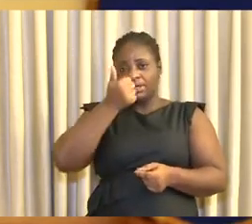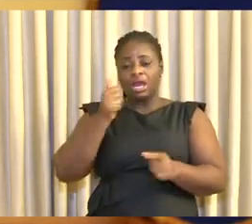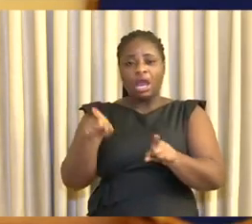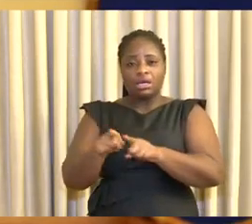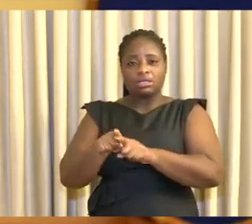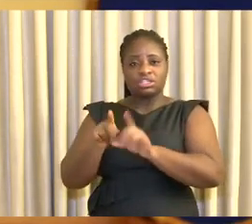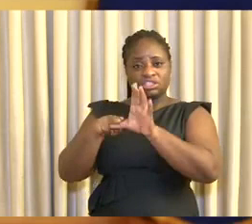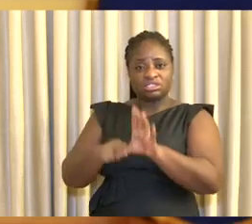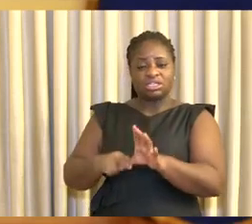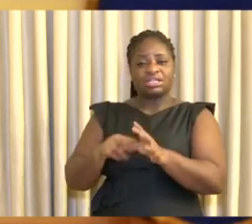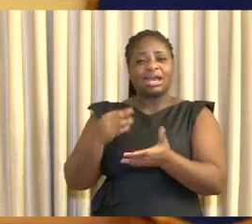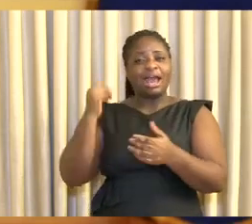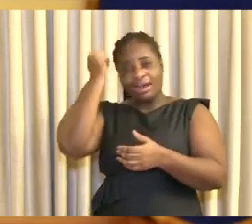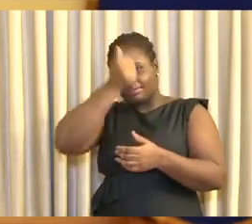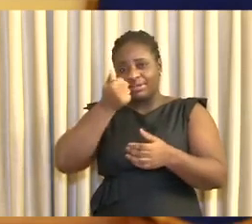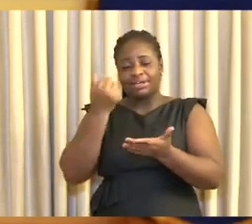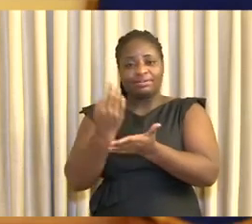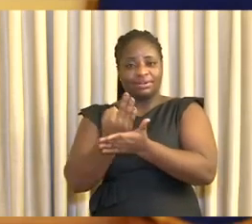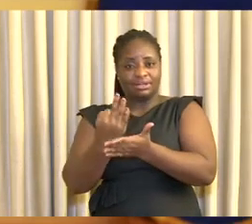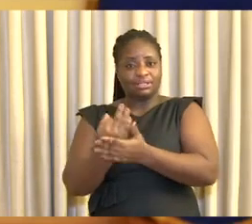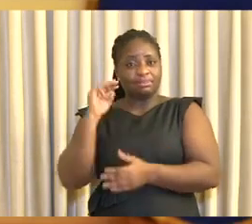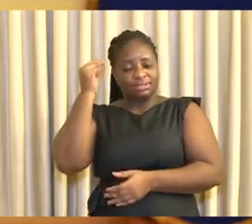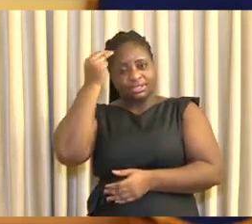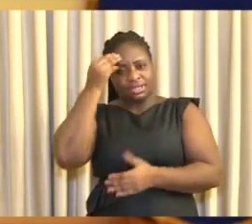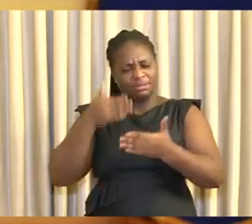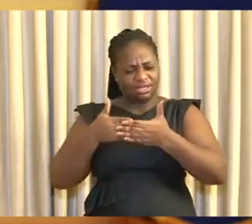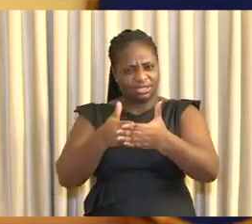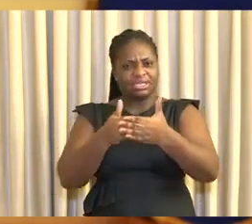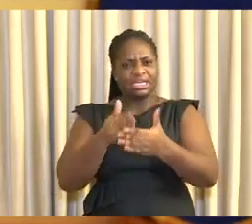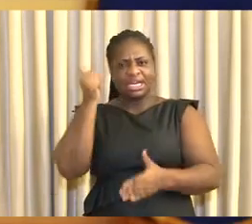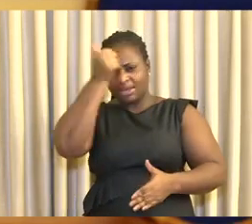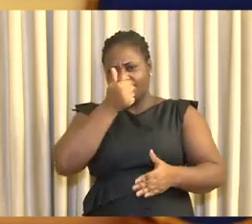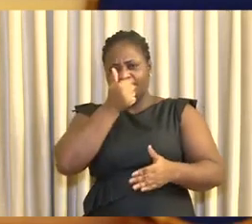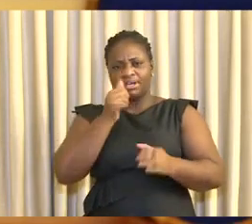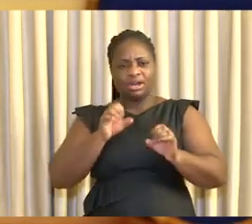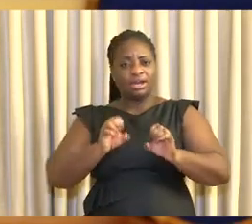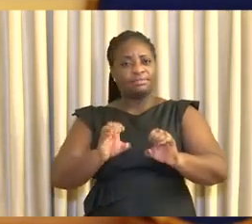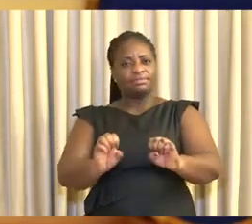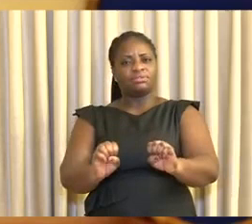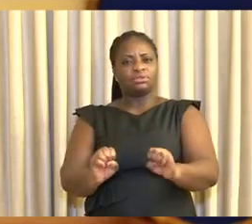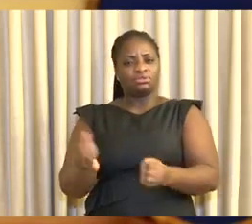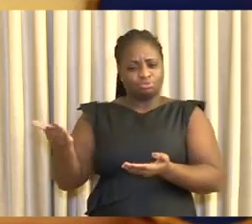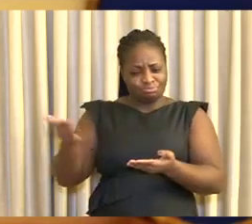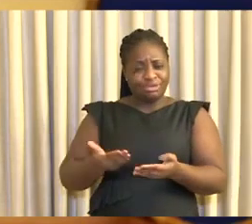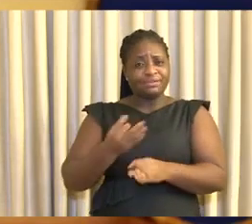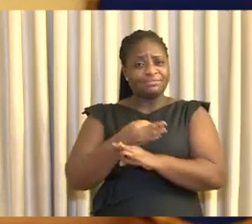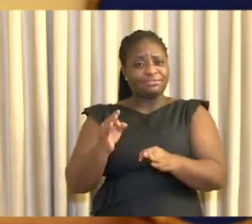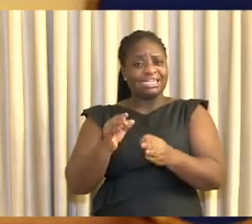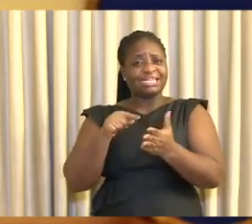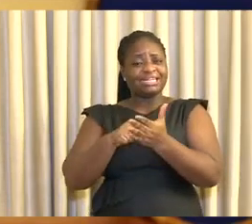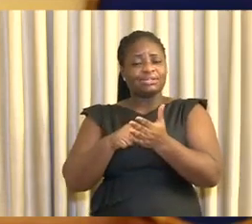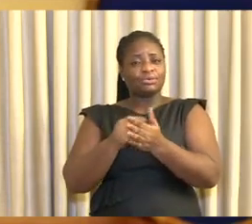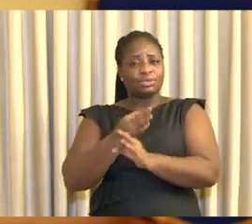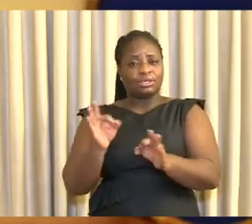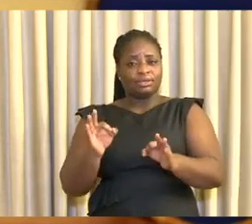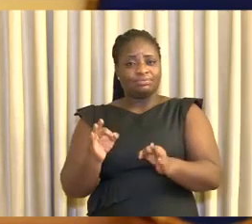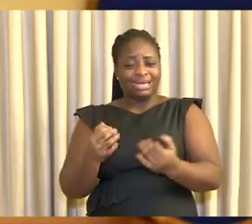to the continent in these difficult times. Last Friday, they achieved a nine-month debt standstill